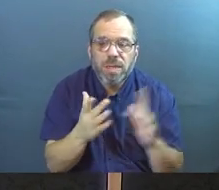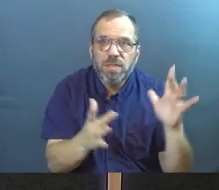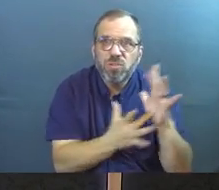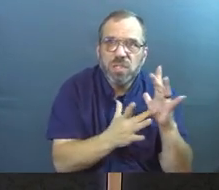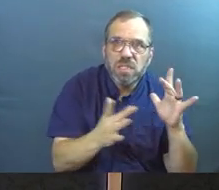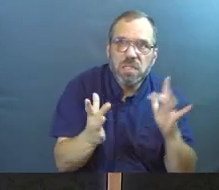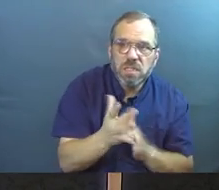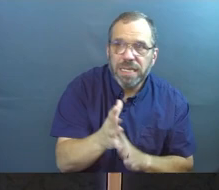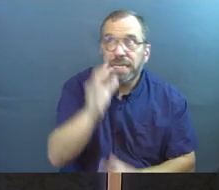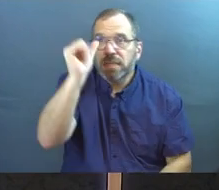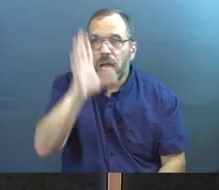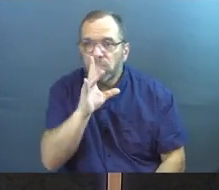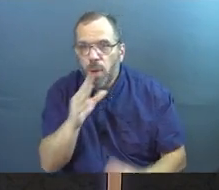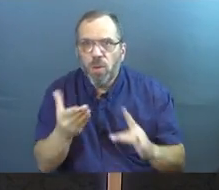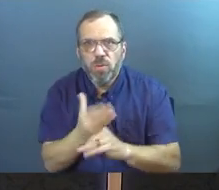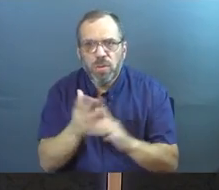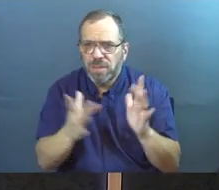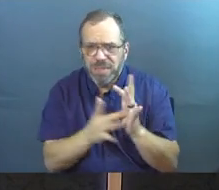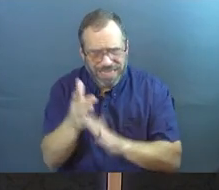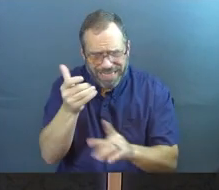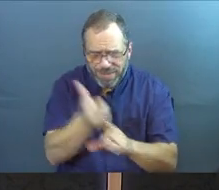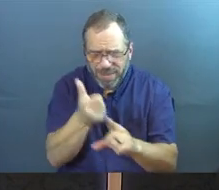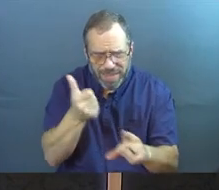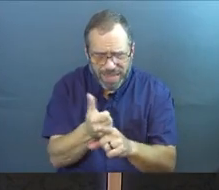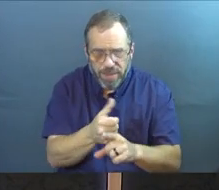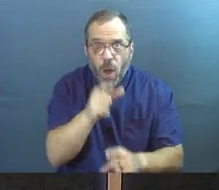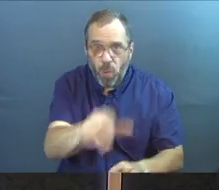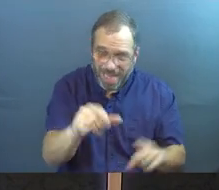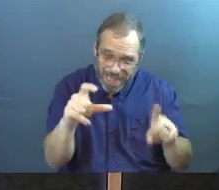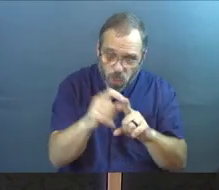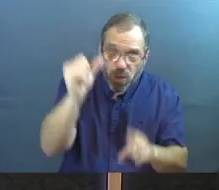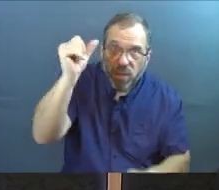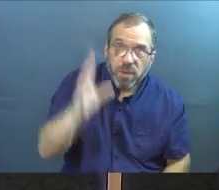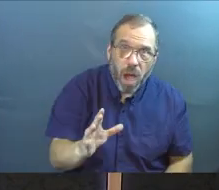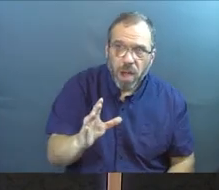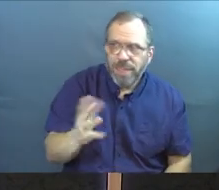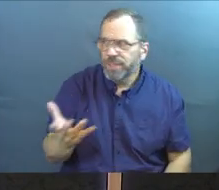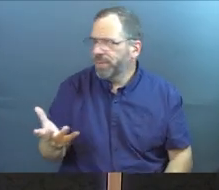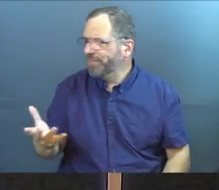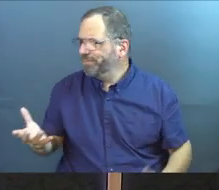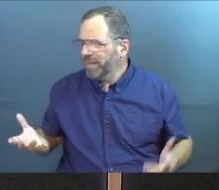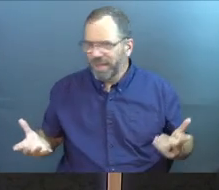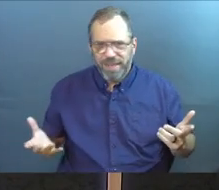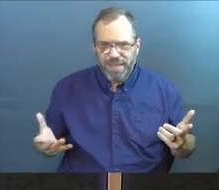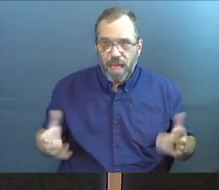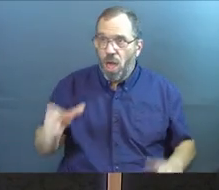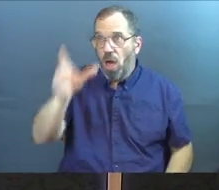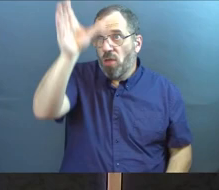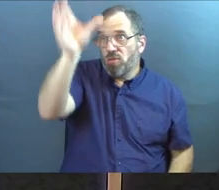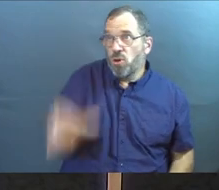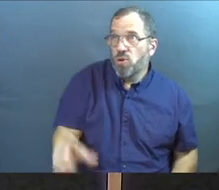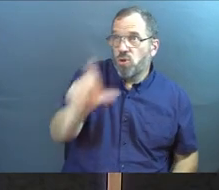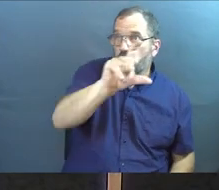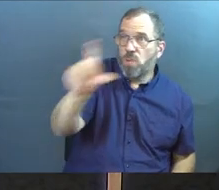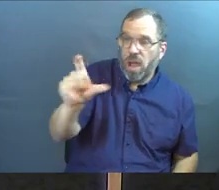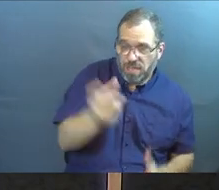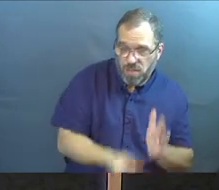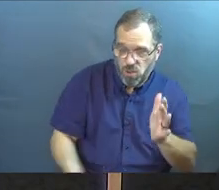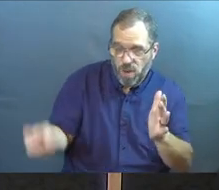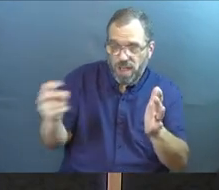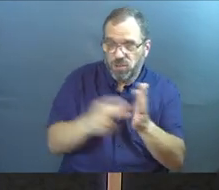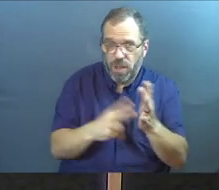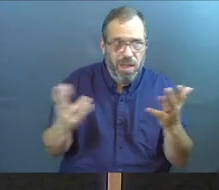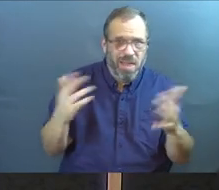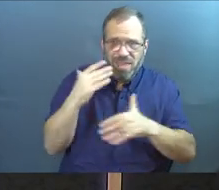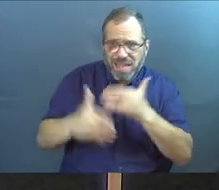son, he spoke through his son, but Jesus himself was the word of God. So in a sense, the cross itself and the resurrection,